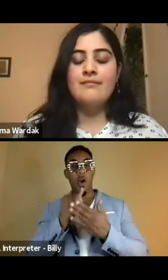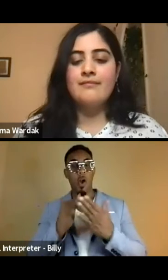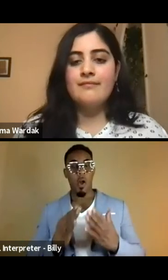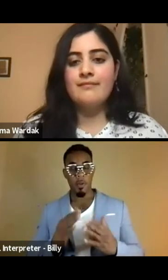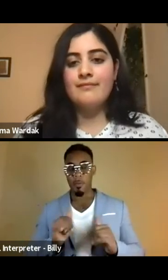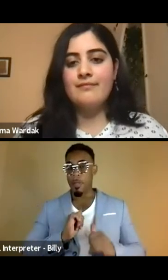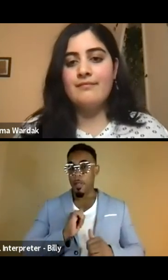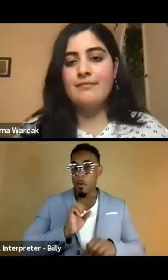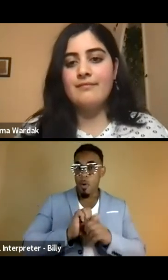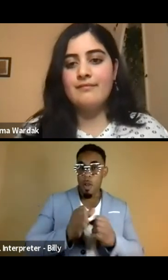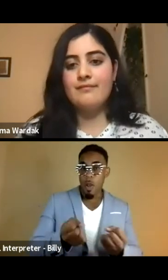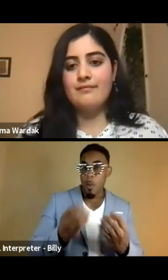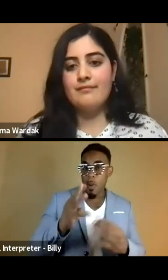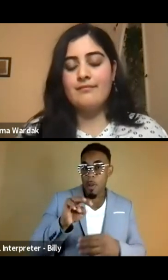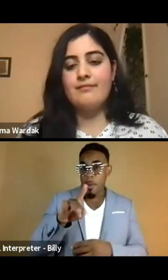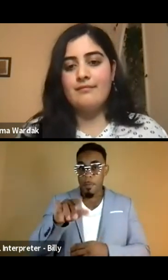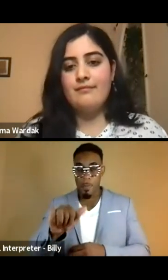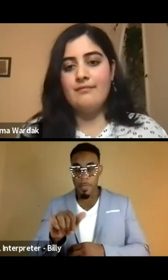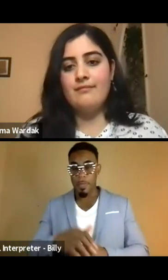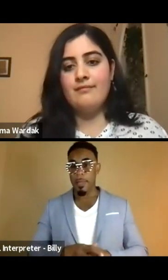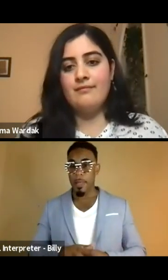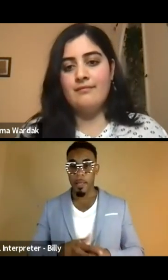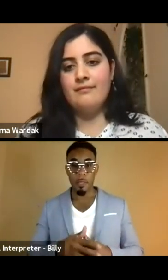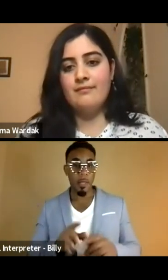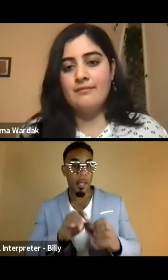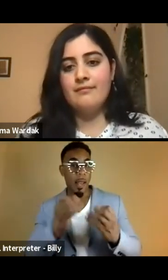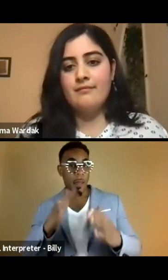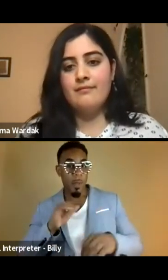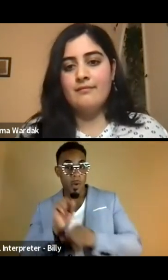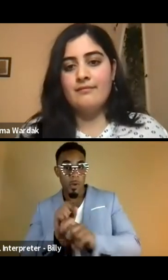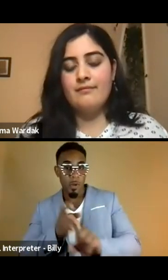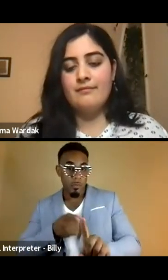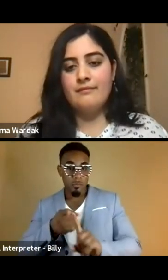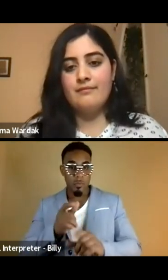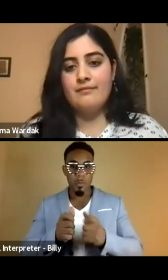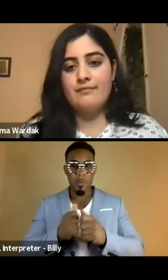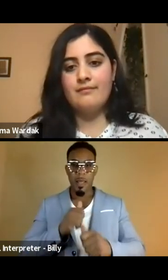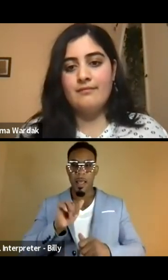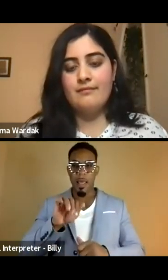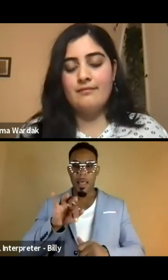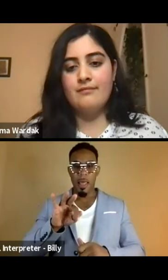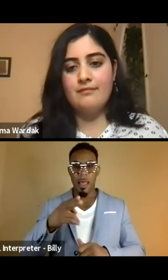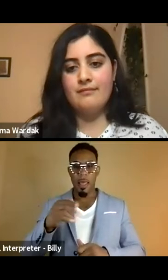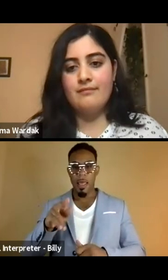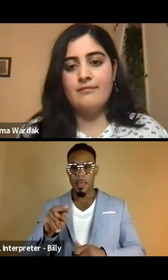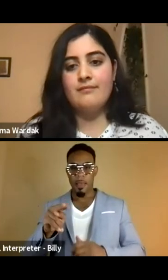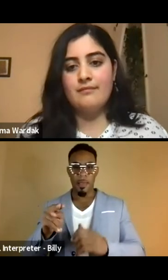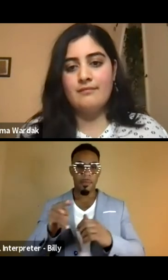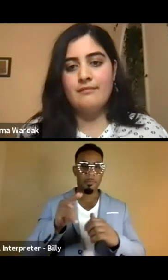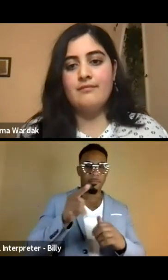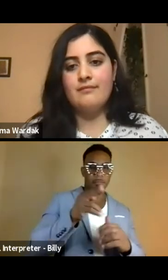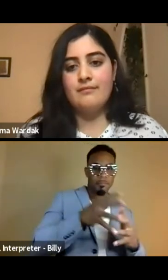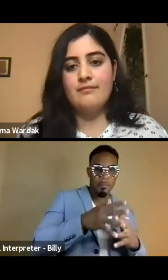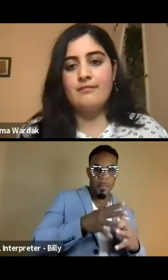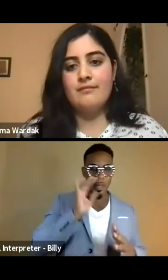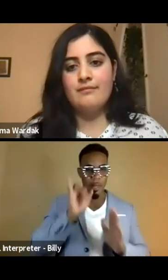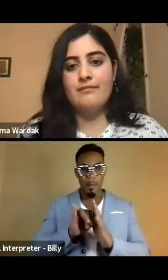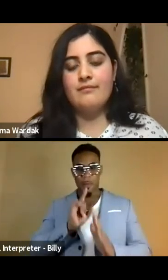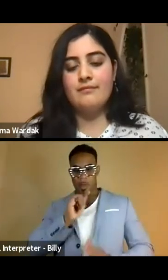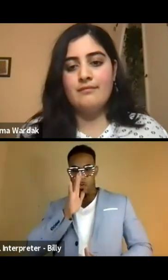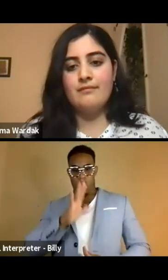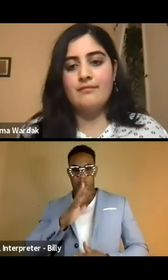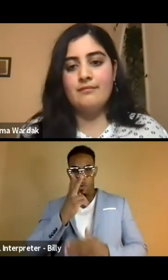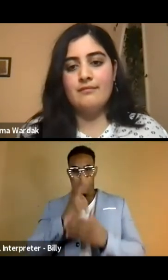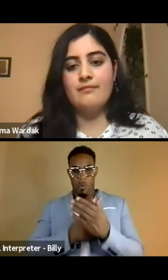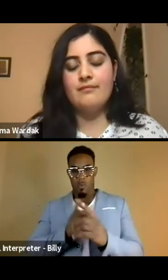I work in multimedia, um, and a lot of my work deals with my Afghan American identity and being a woman in